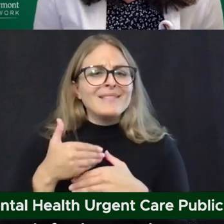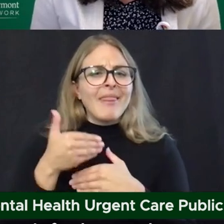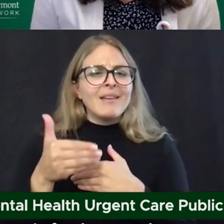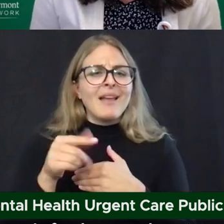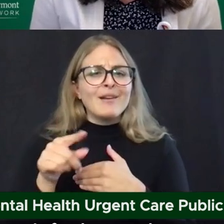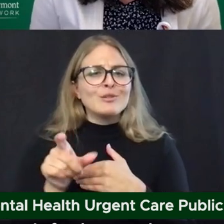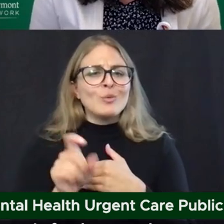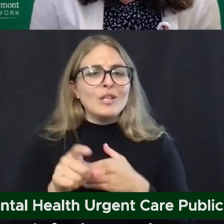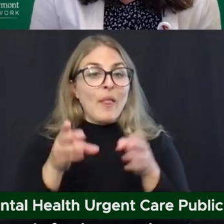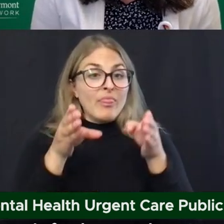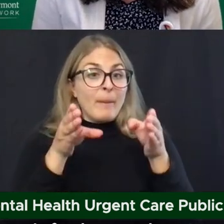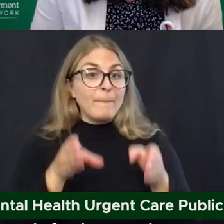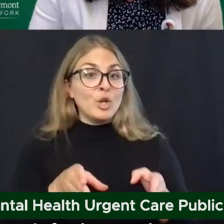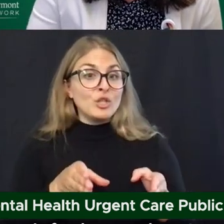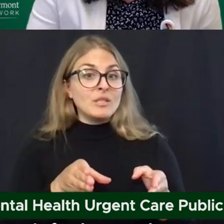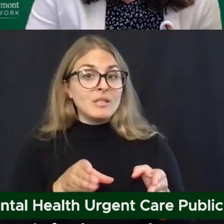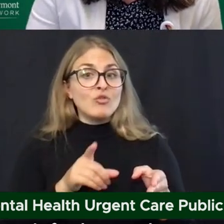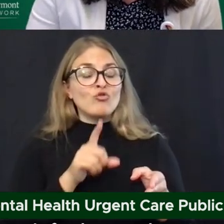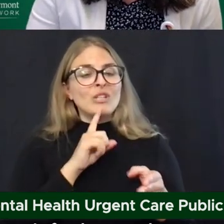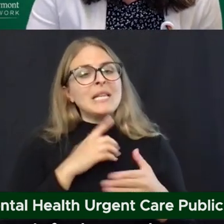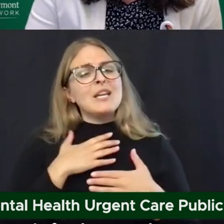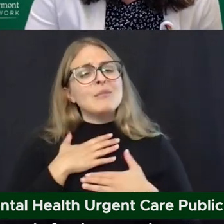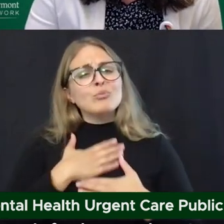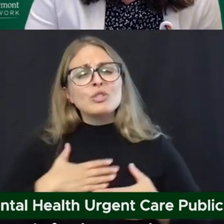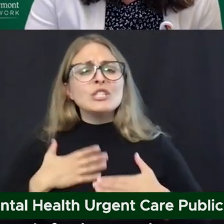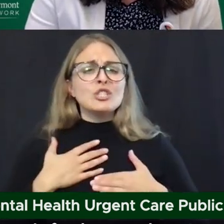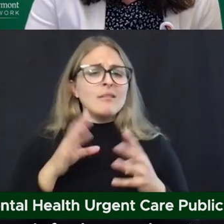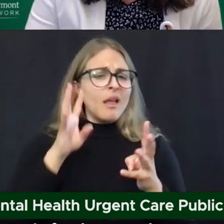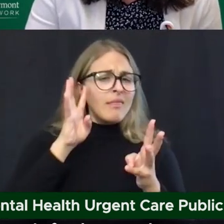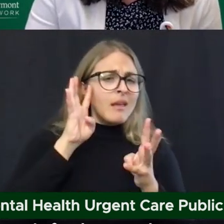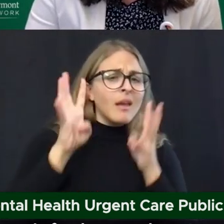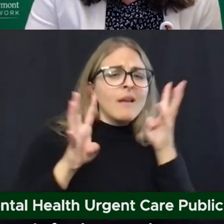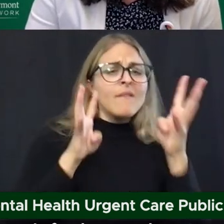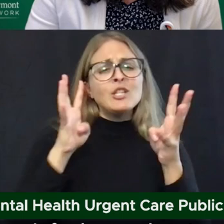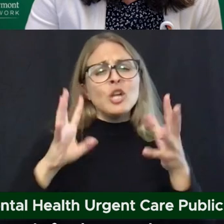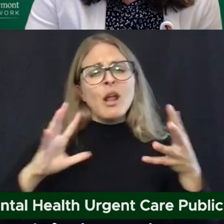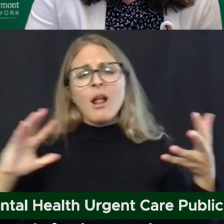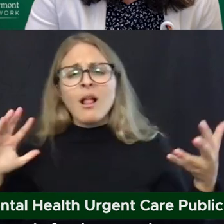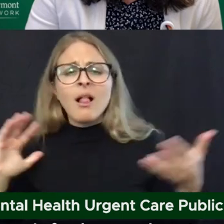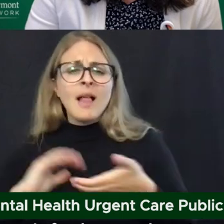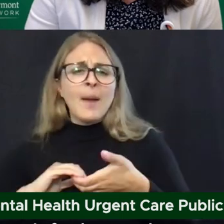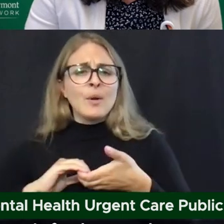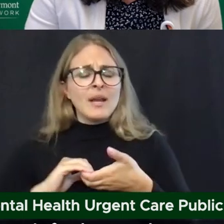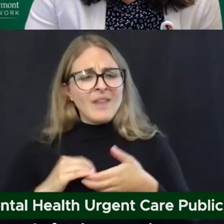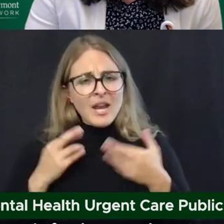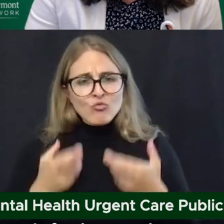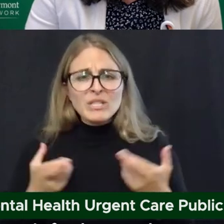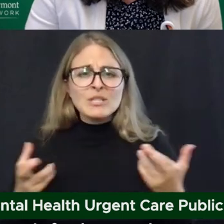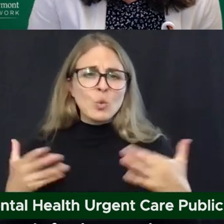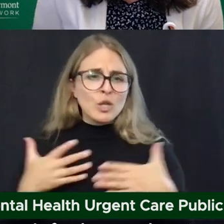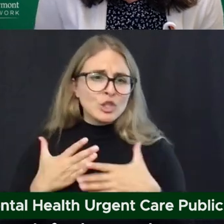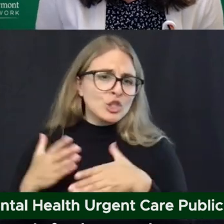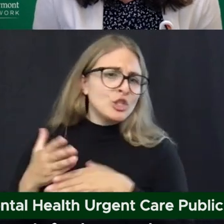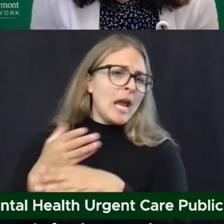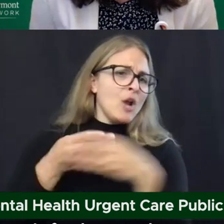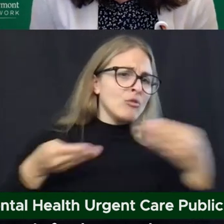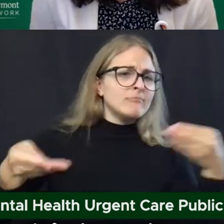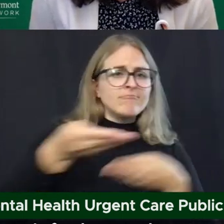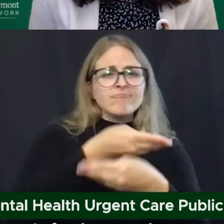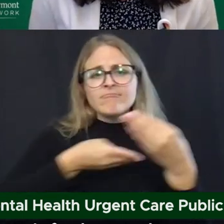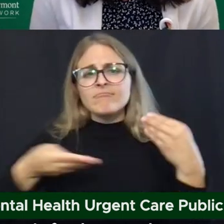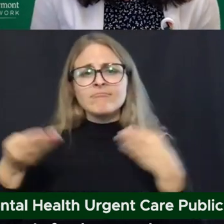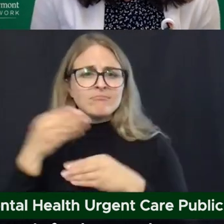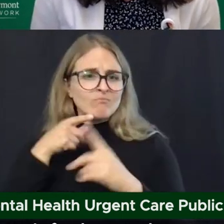This person is appreciating the innovation, collaborative and resources sharing approach to community